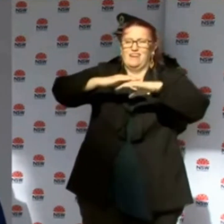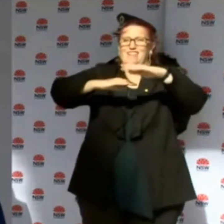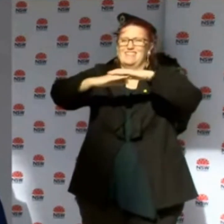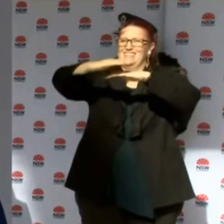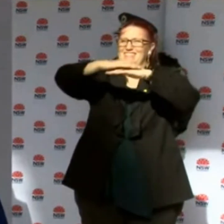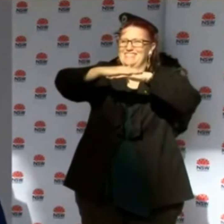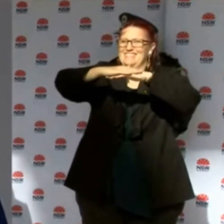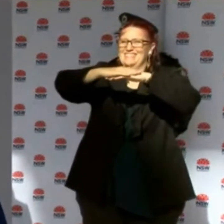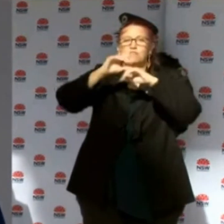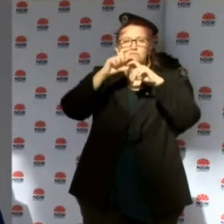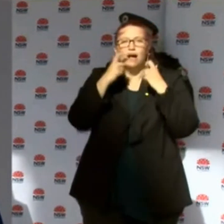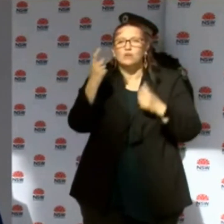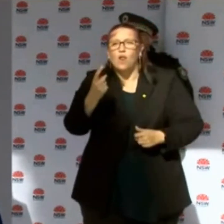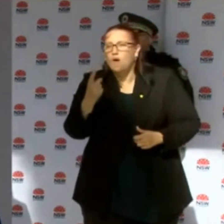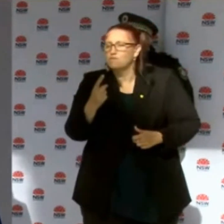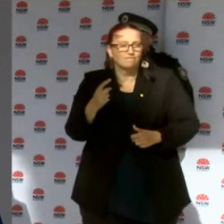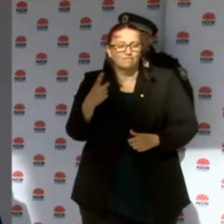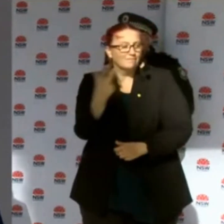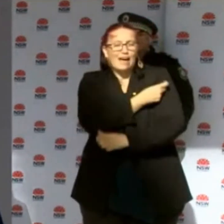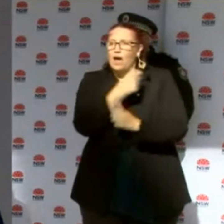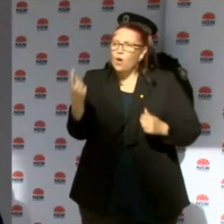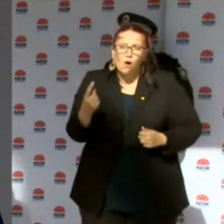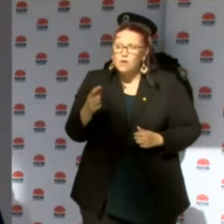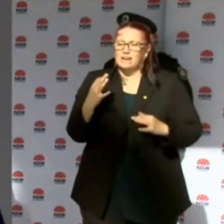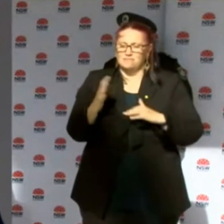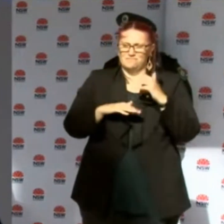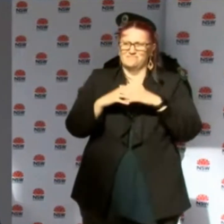if we are to keep us safe in future incursions.